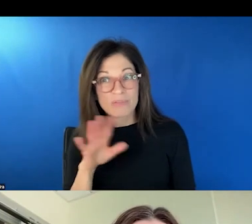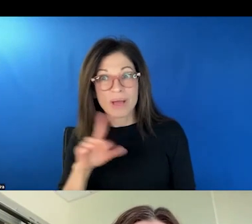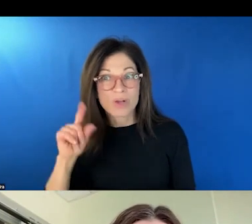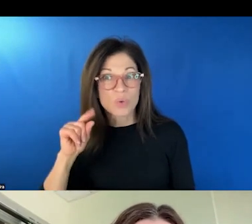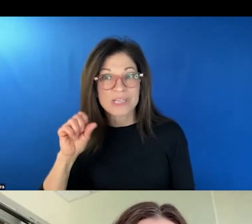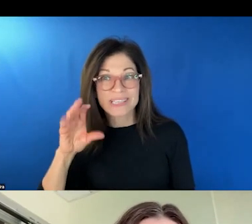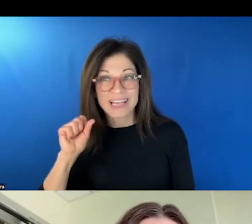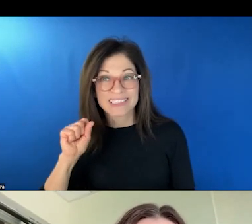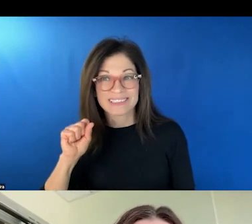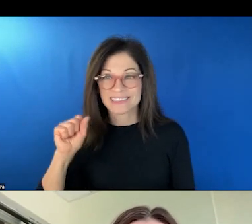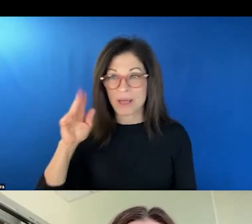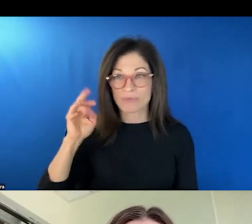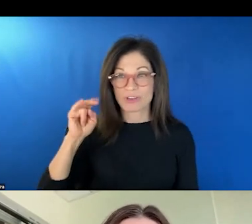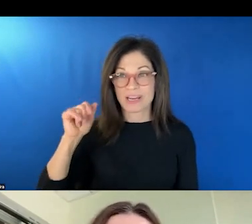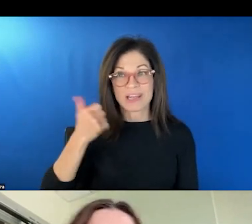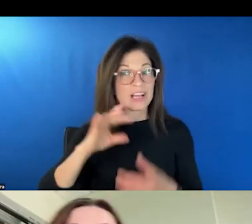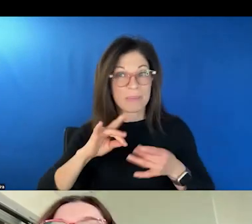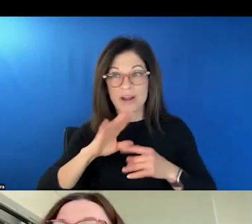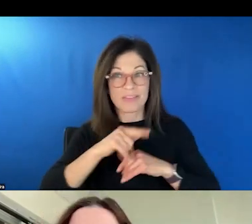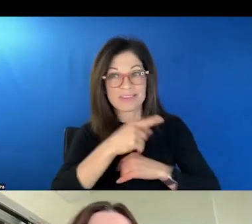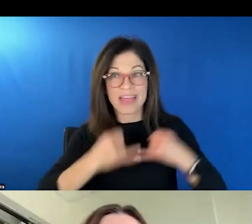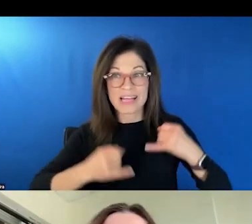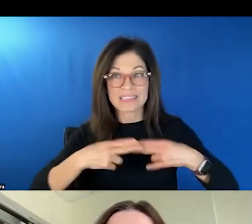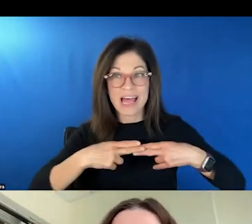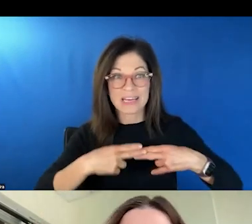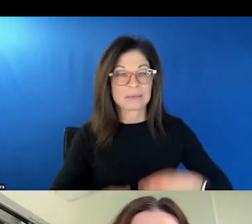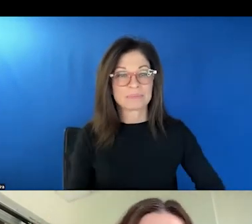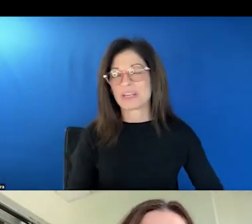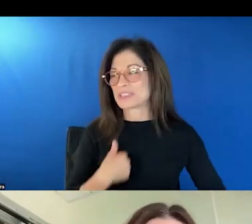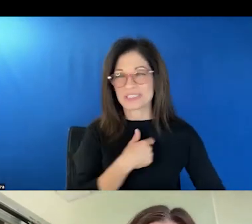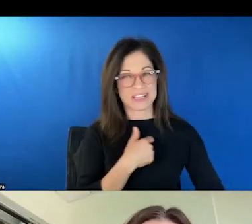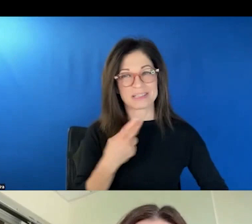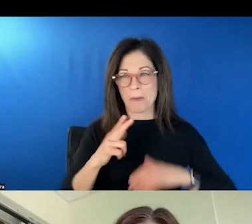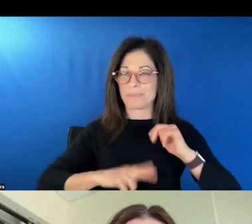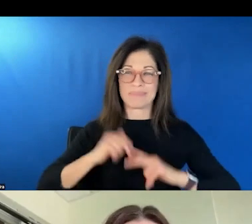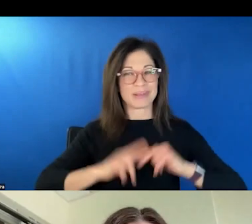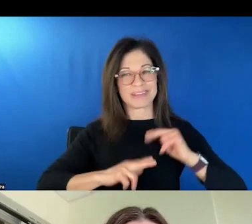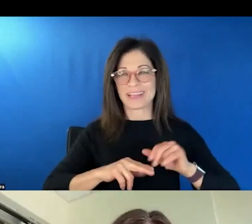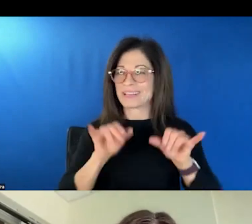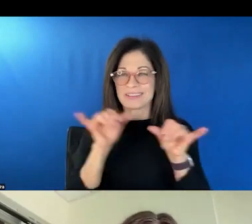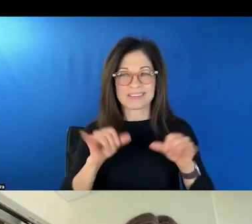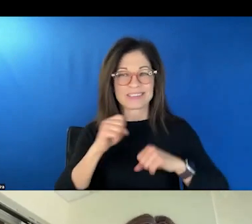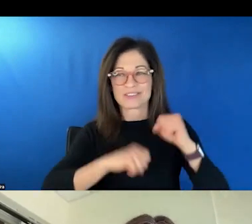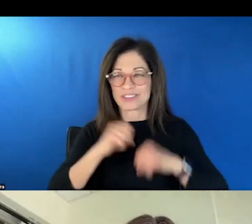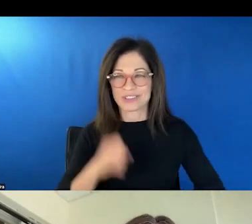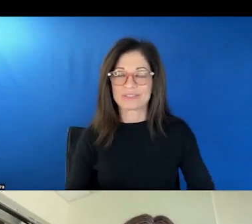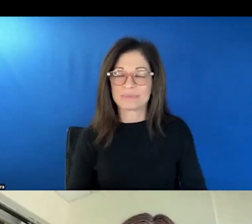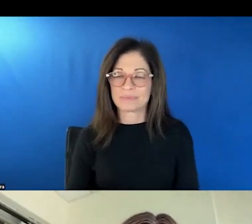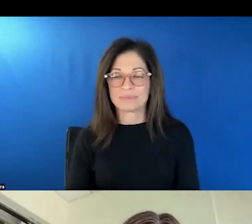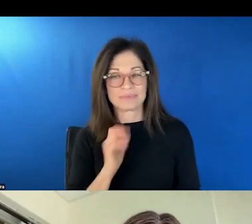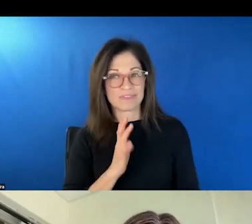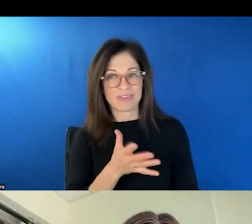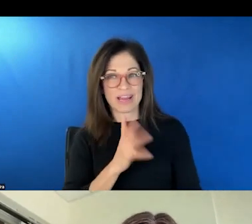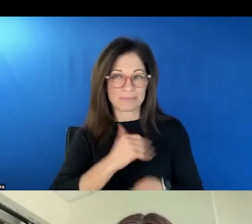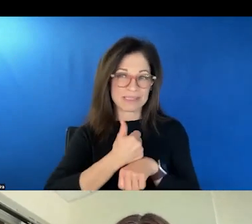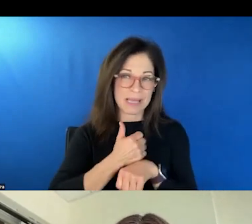Sabrina. Any comment on this last slide? That's just us building infrastructure. Great, great. So I'm going to reset my clock for